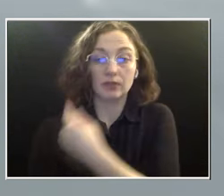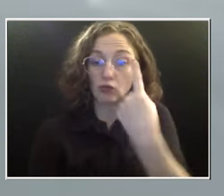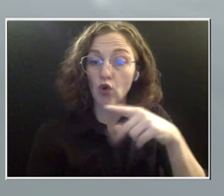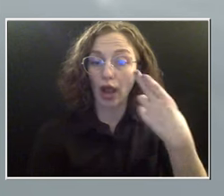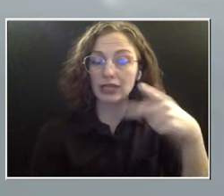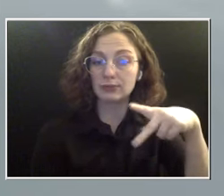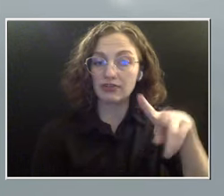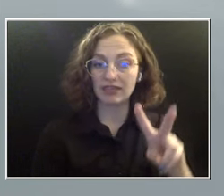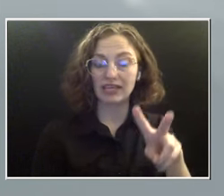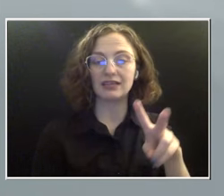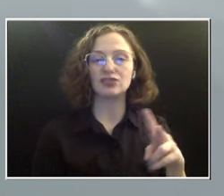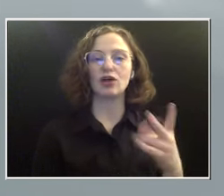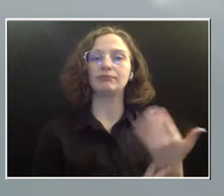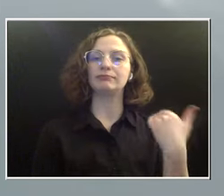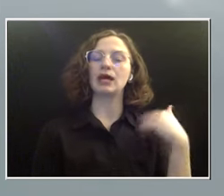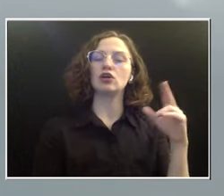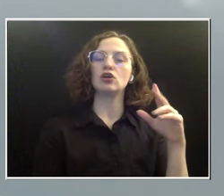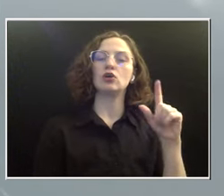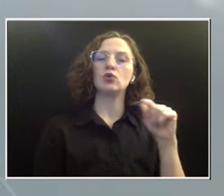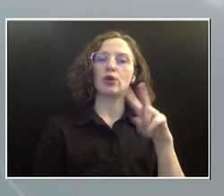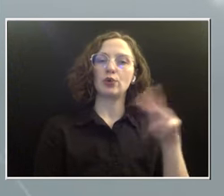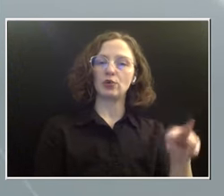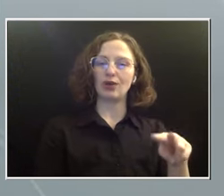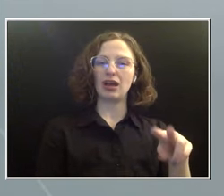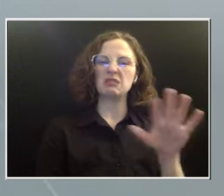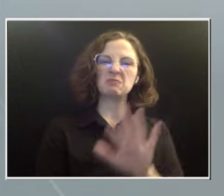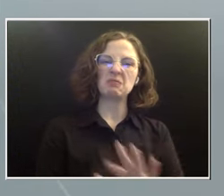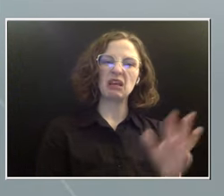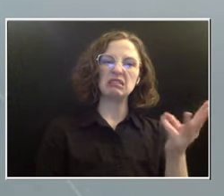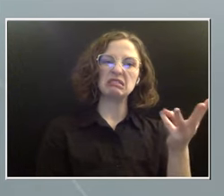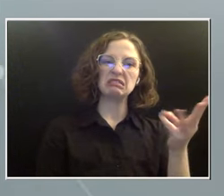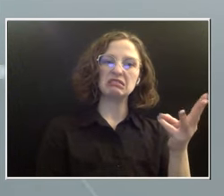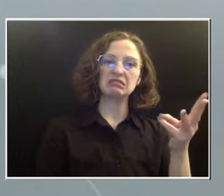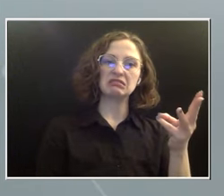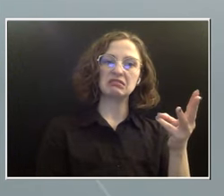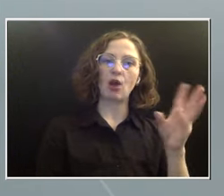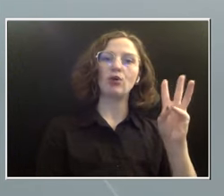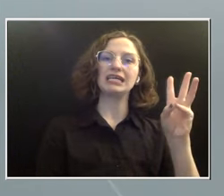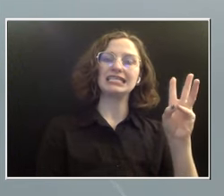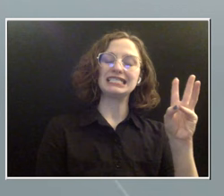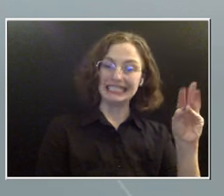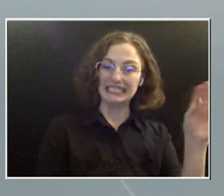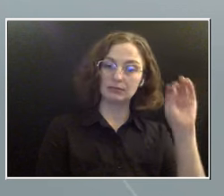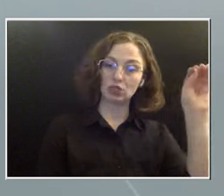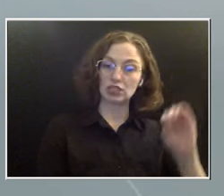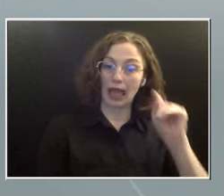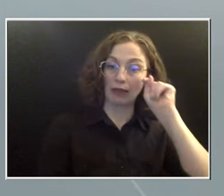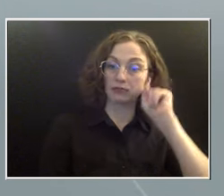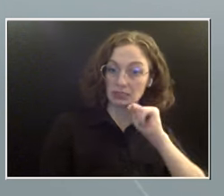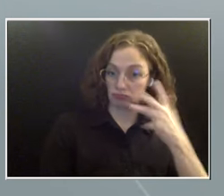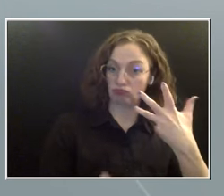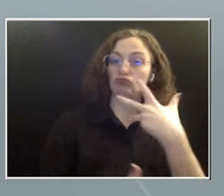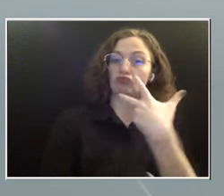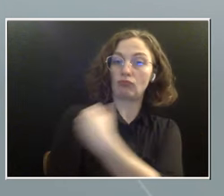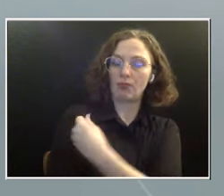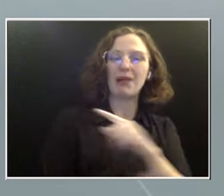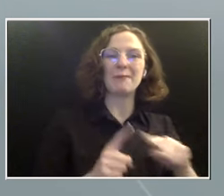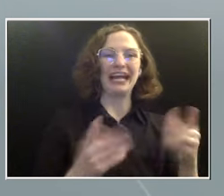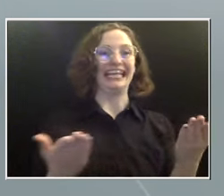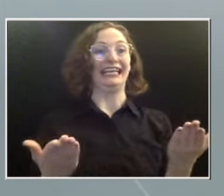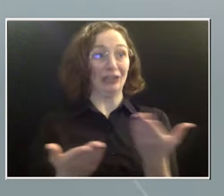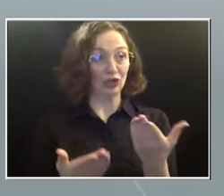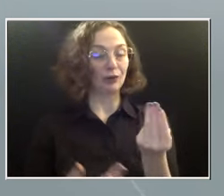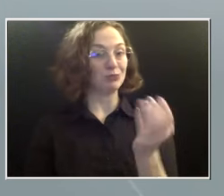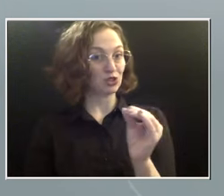of U.S. teens have had the recommended doses. But you're saying we need to obviously get those numbers up and certainly here. Yeah, I would. And